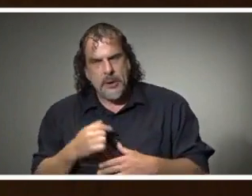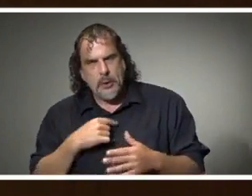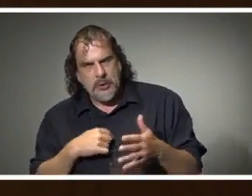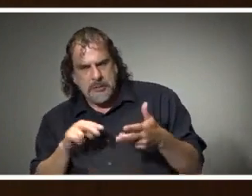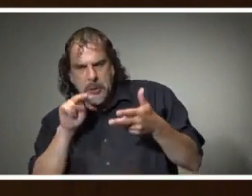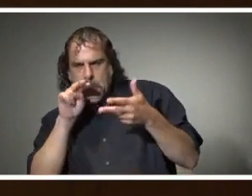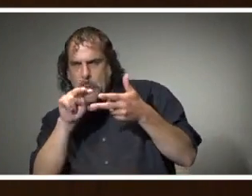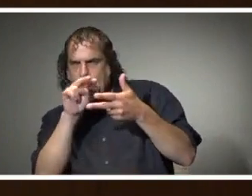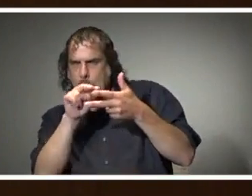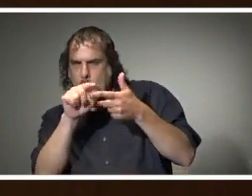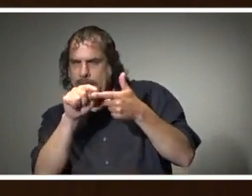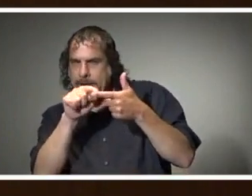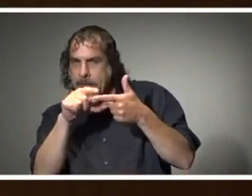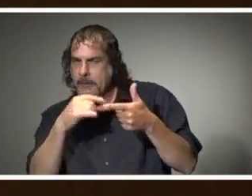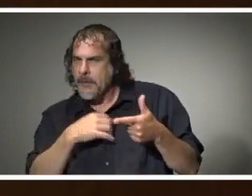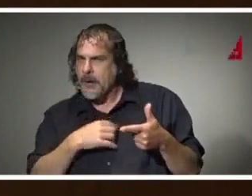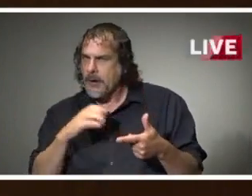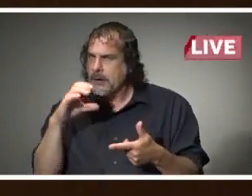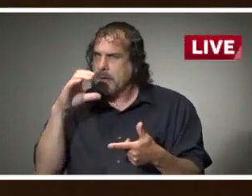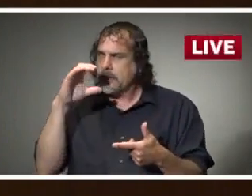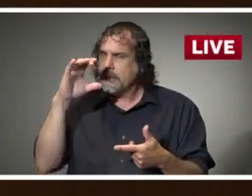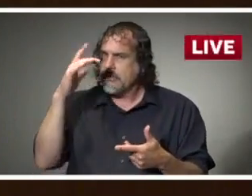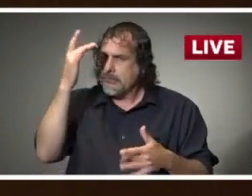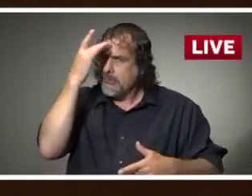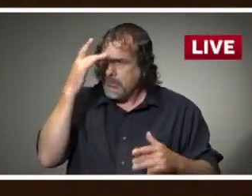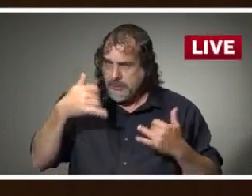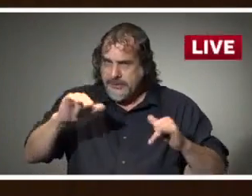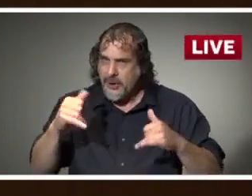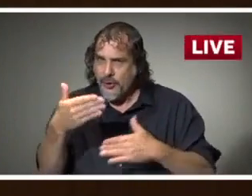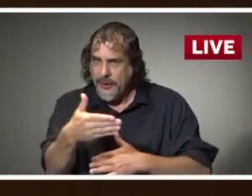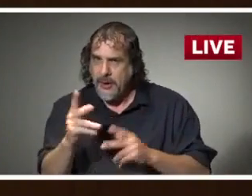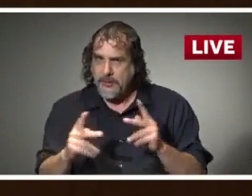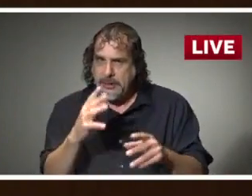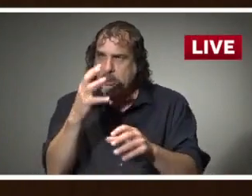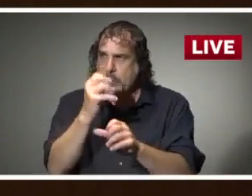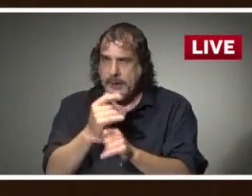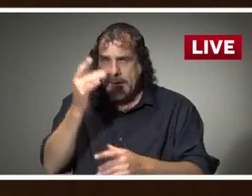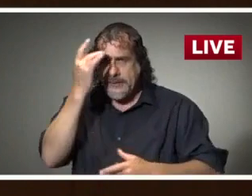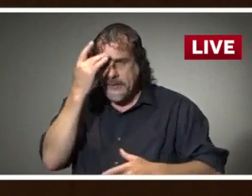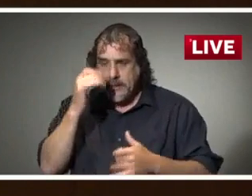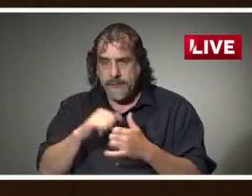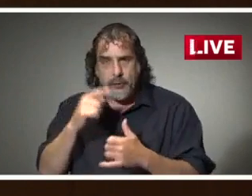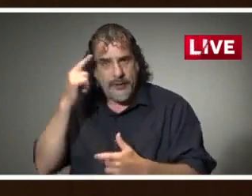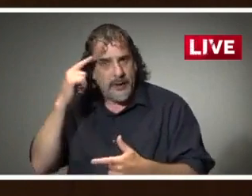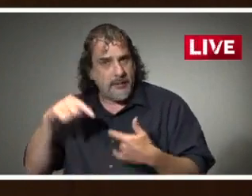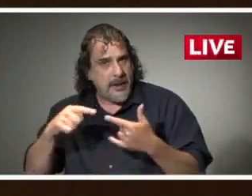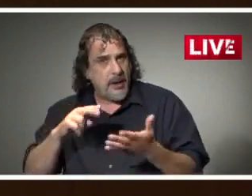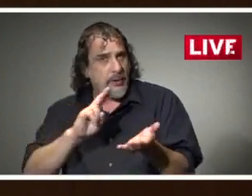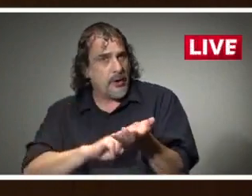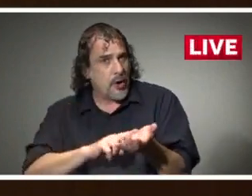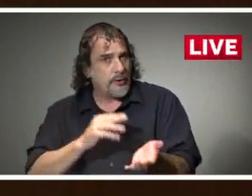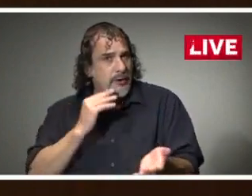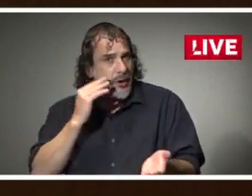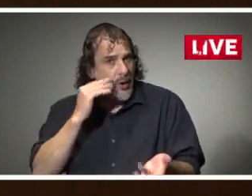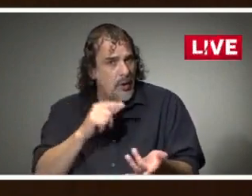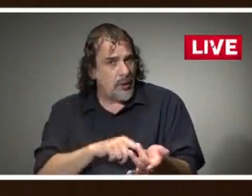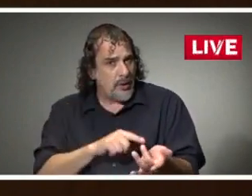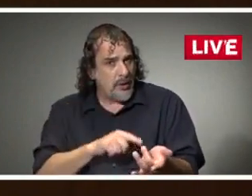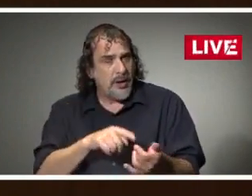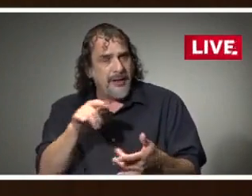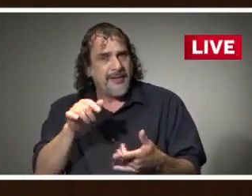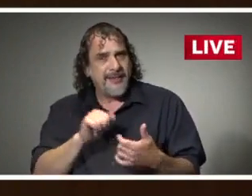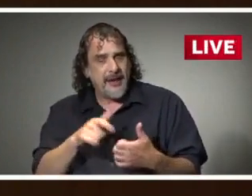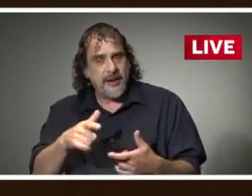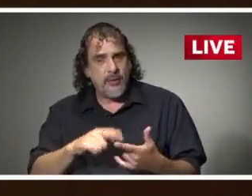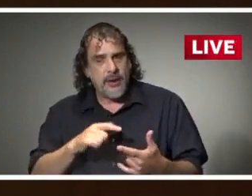watching closely because coronavirus is still out there and people are getting sick. And if we think about people getting sick in the nursing home environment, they're going to be more likely to get severe disease